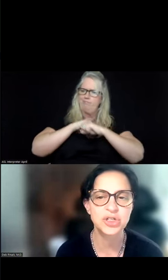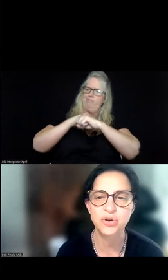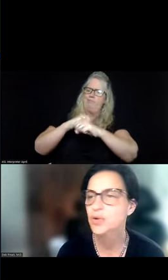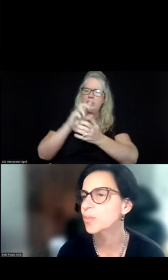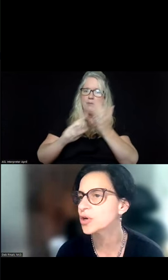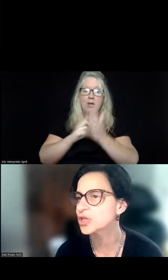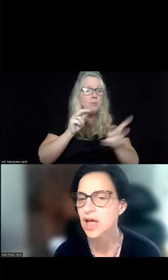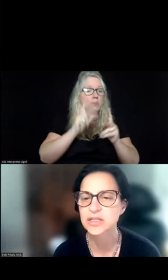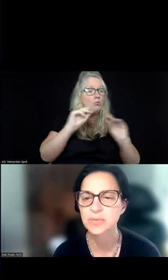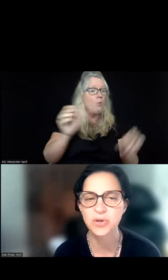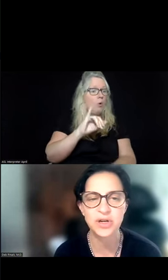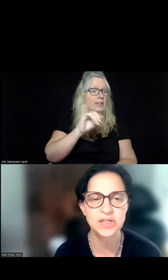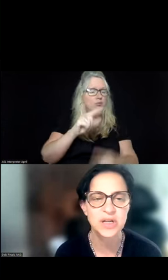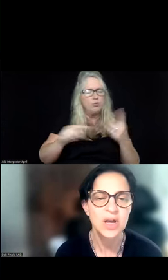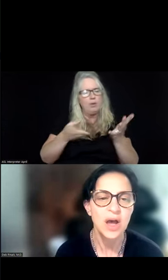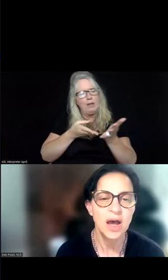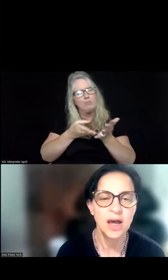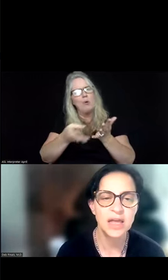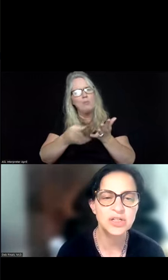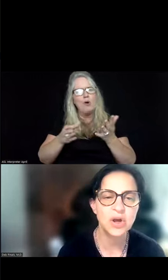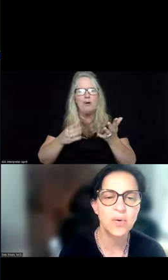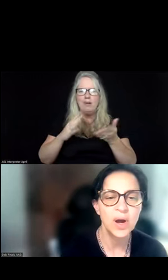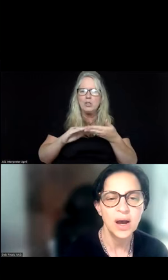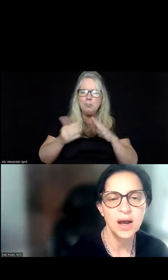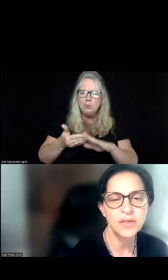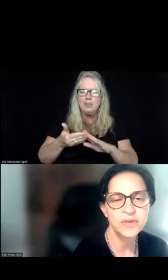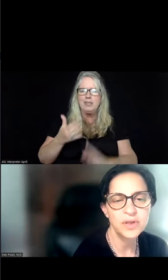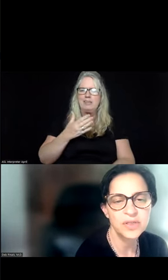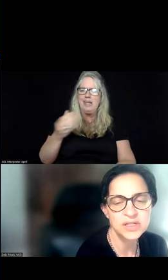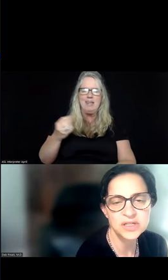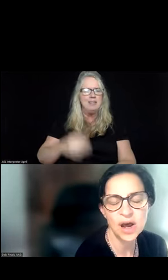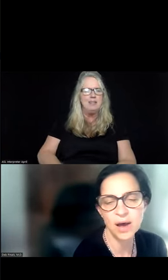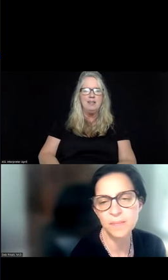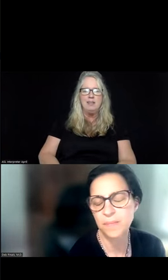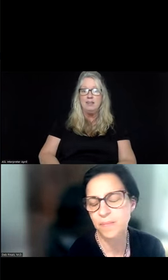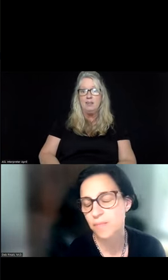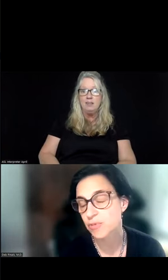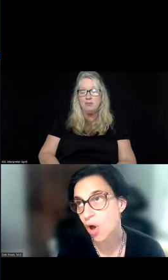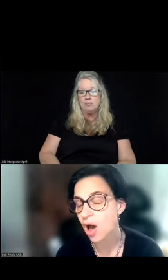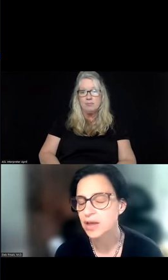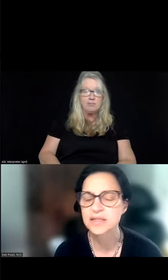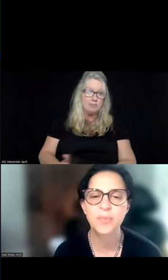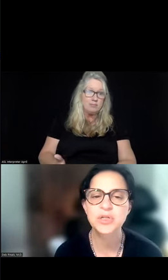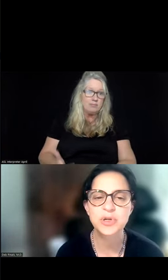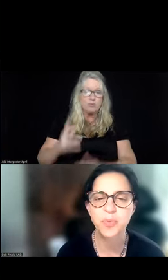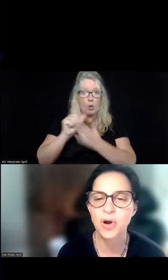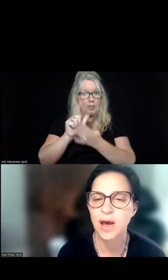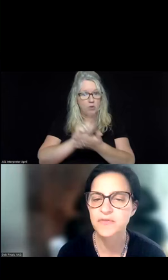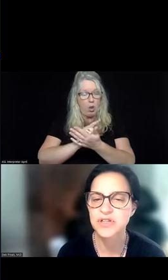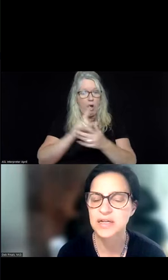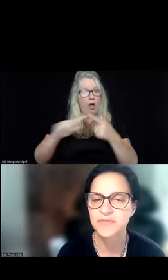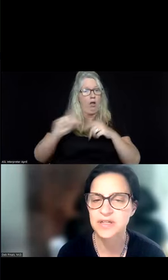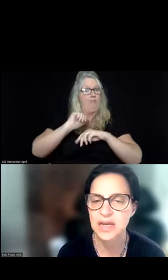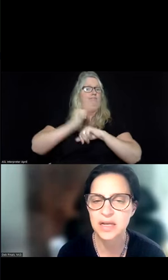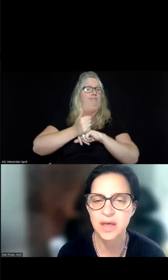that were uninsured were marginalized communities. And so this law, in some ways, was born